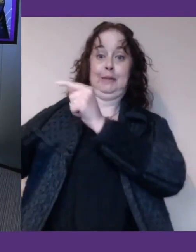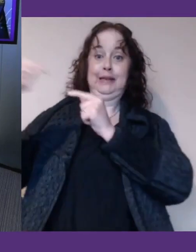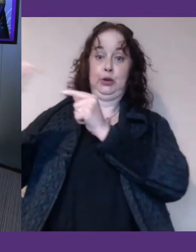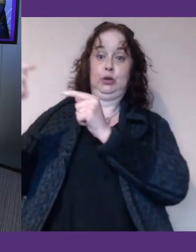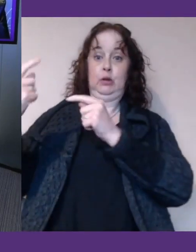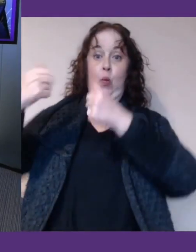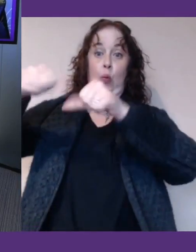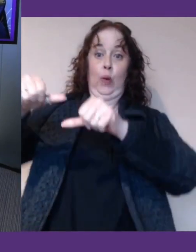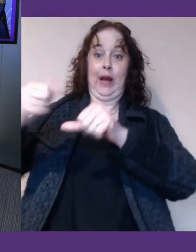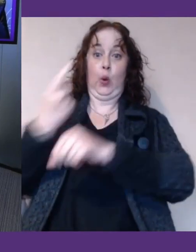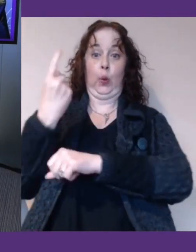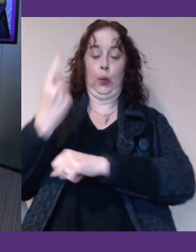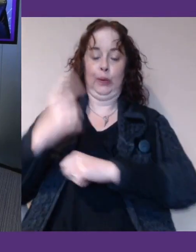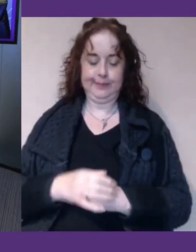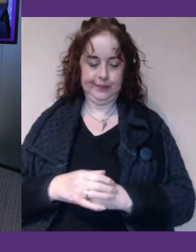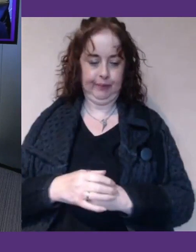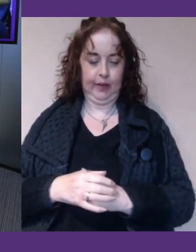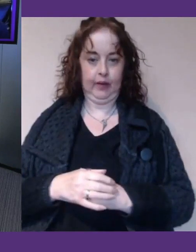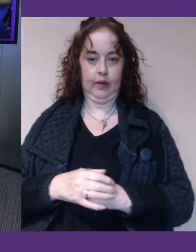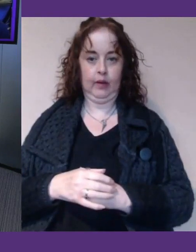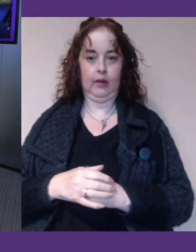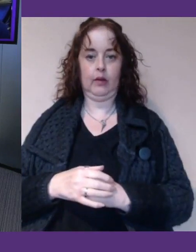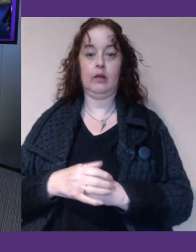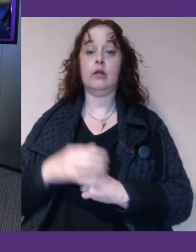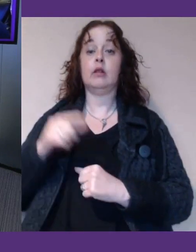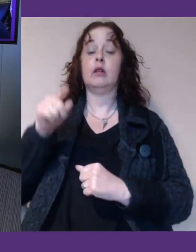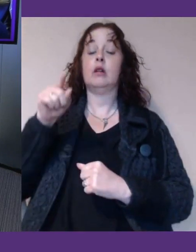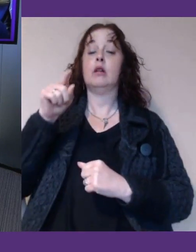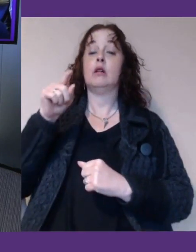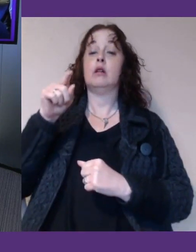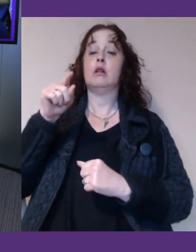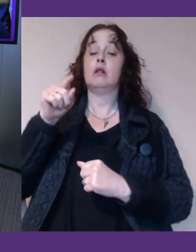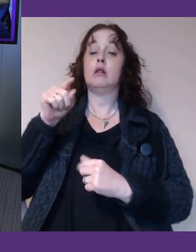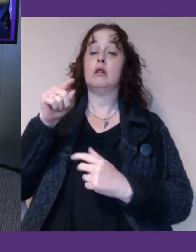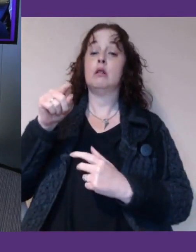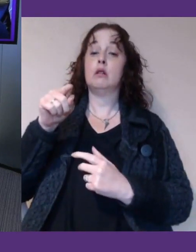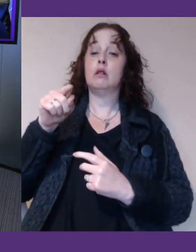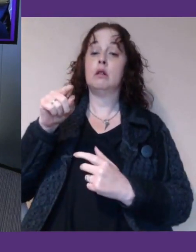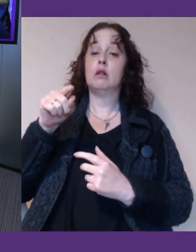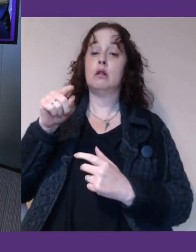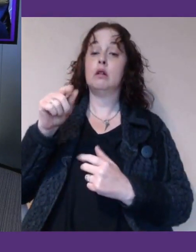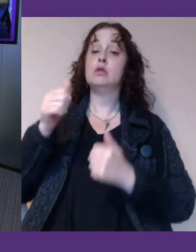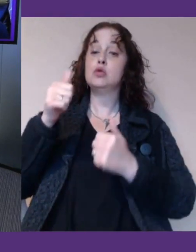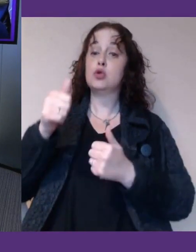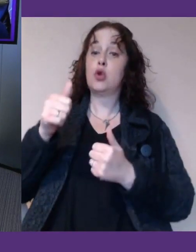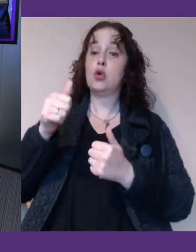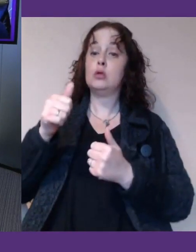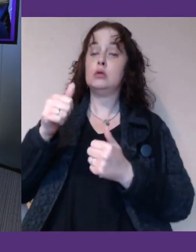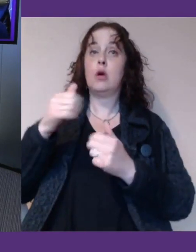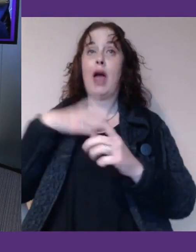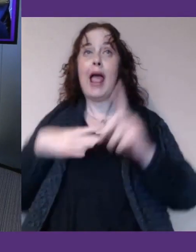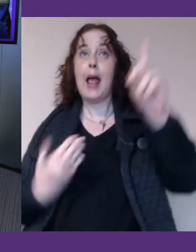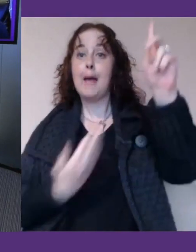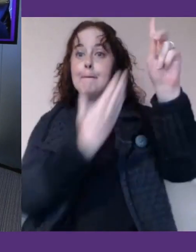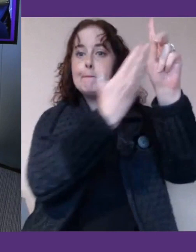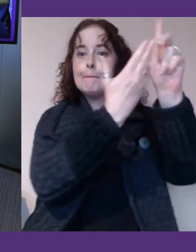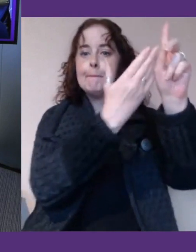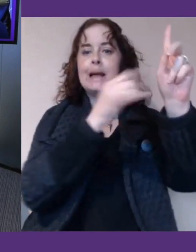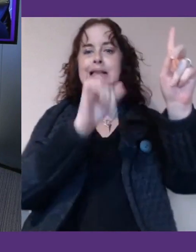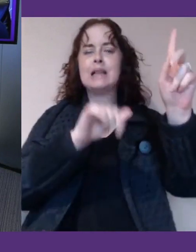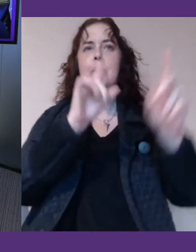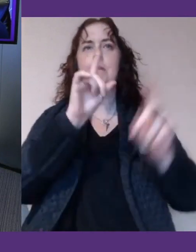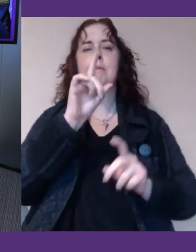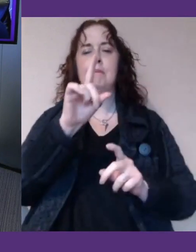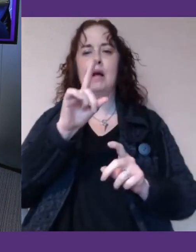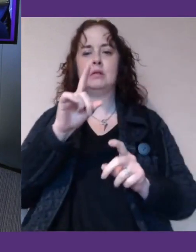But regardless, what that does, I think, is not just that's great to hear that level of ambition, but also I think going to a number of